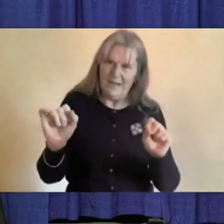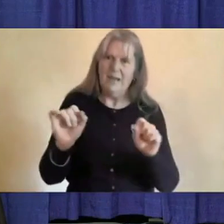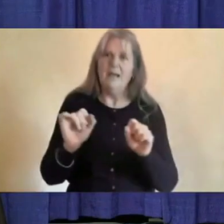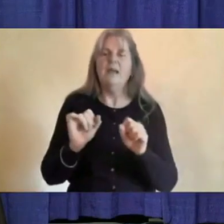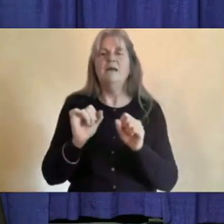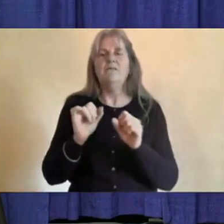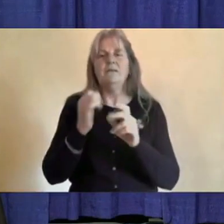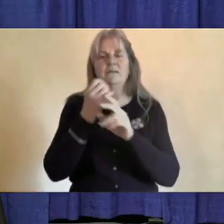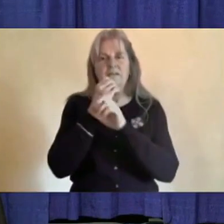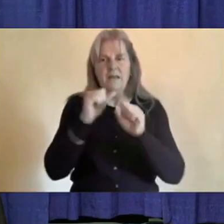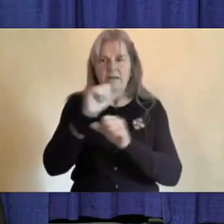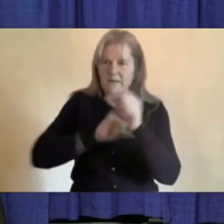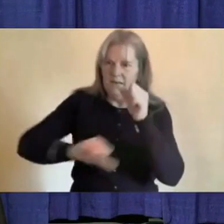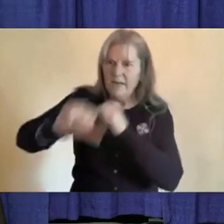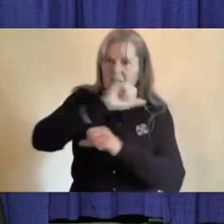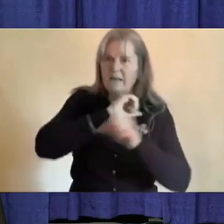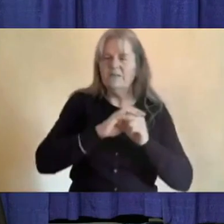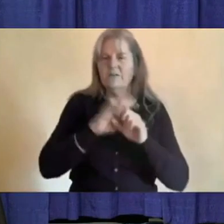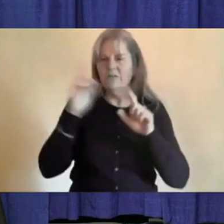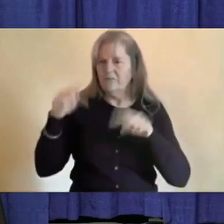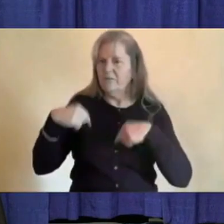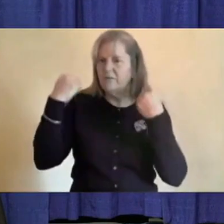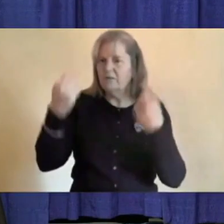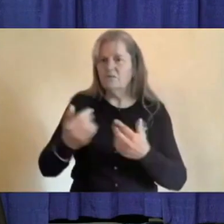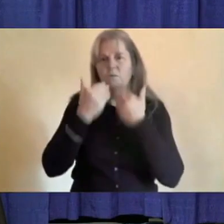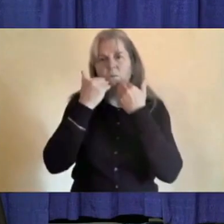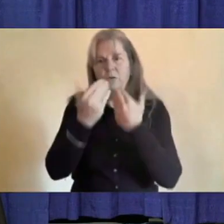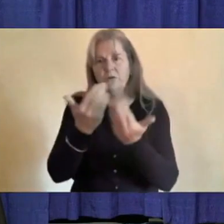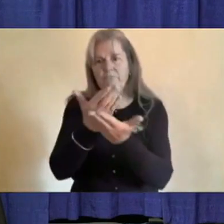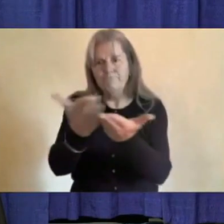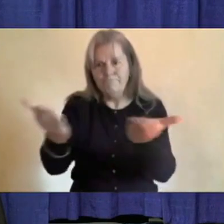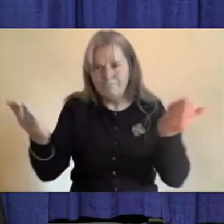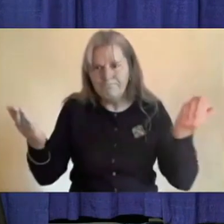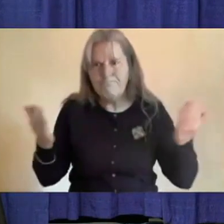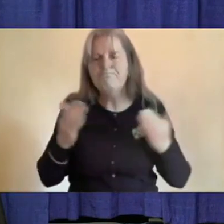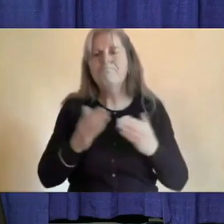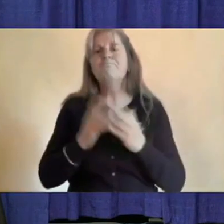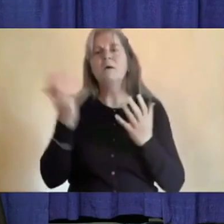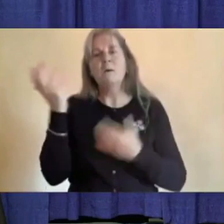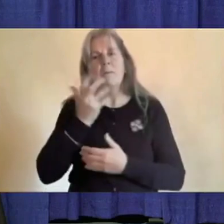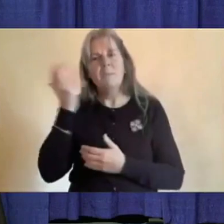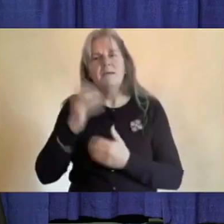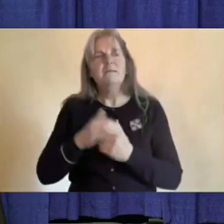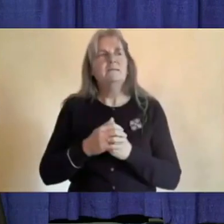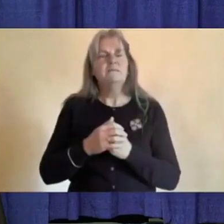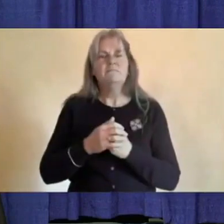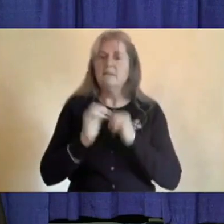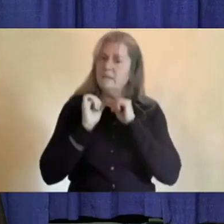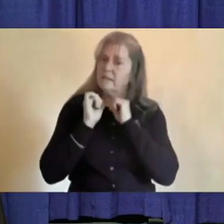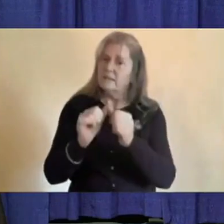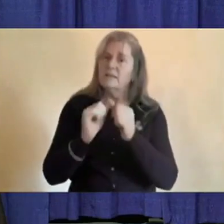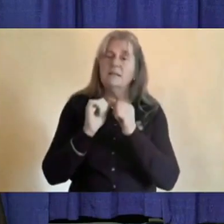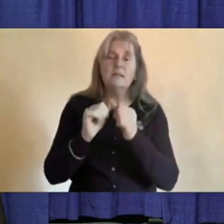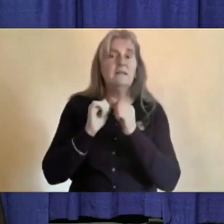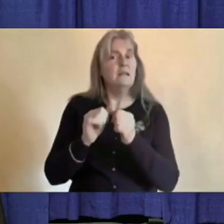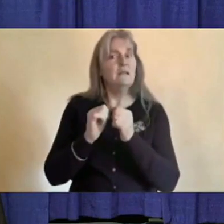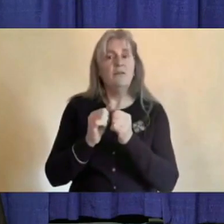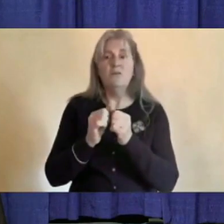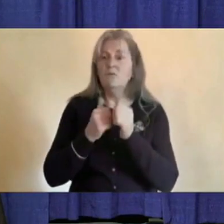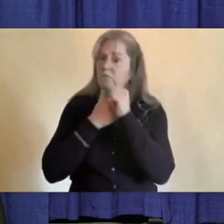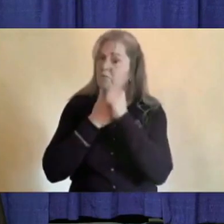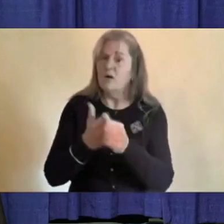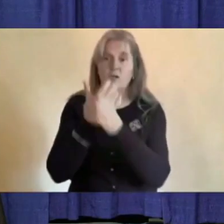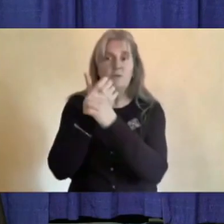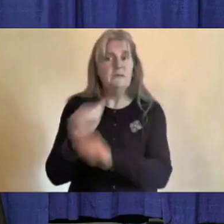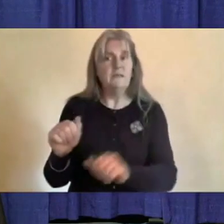have all done an amazing job to date. I ask that you keep doing it and that the safe six continue to resonate